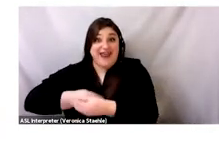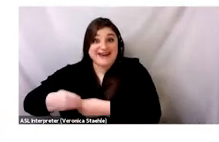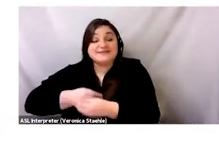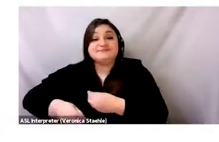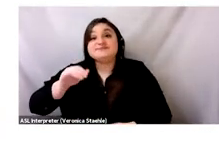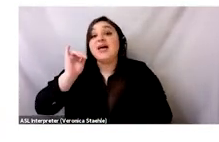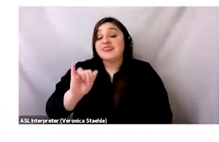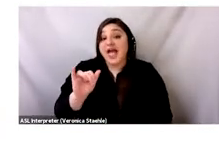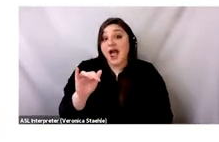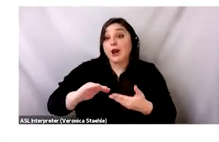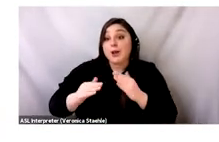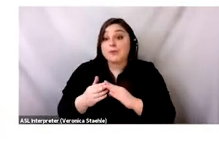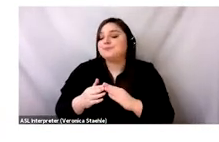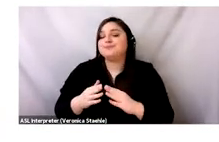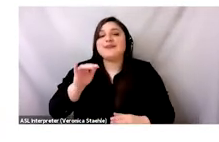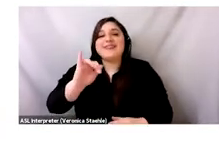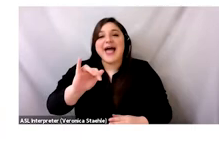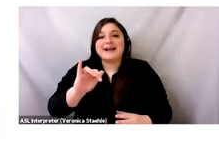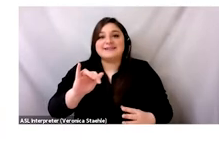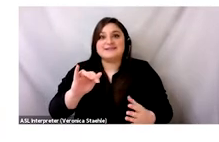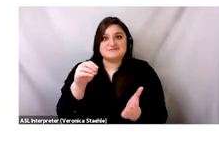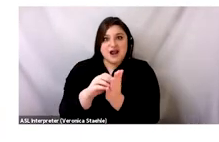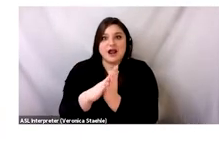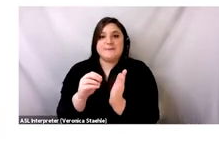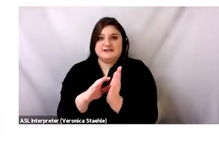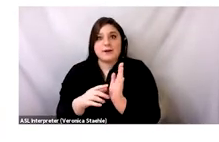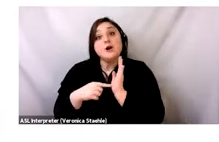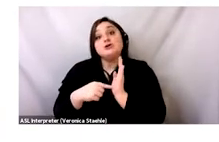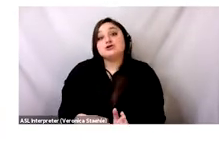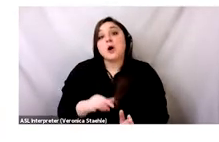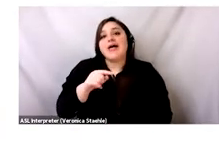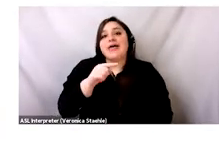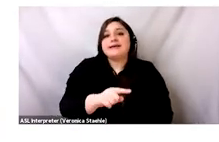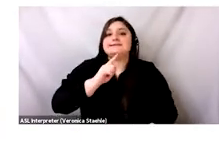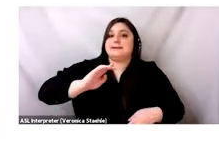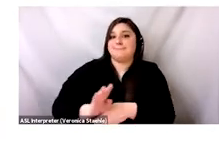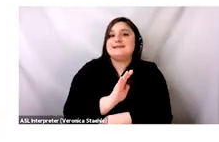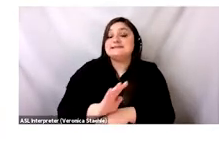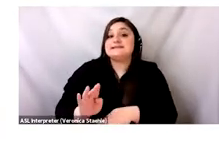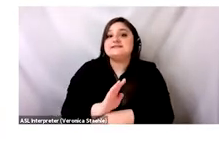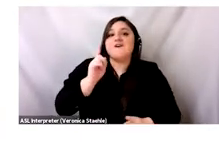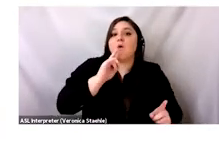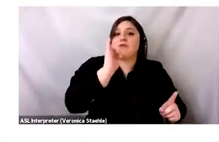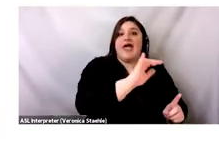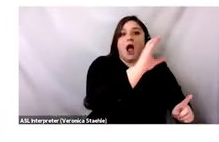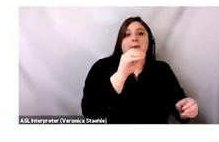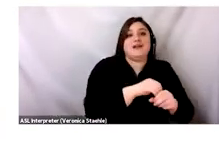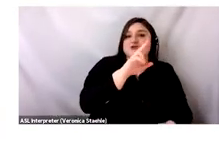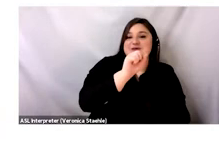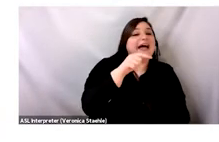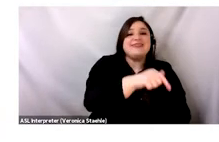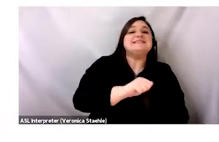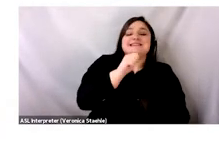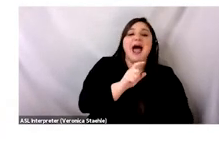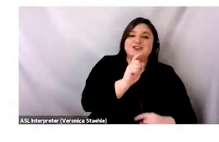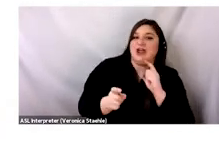which does still exist in Brooklyn. This community very clearly, or this communication really clearly lays out that this is a